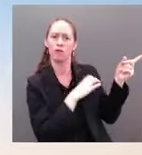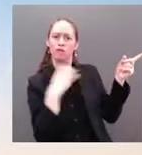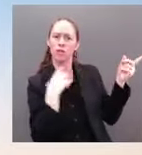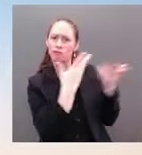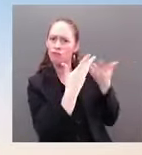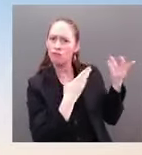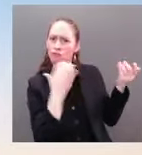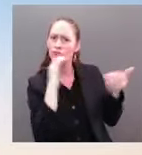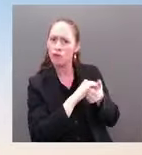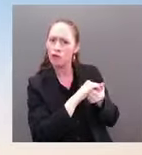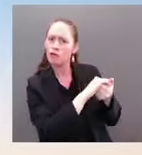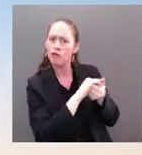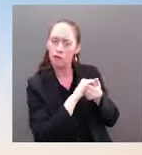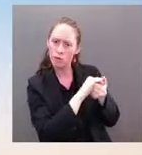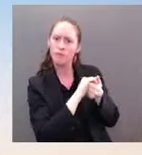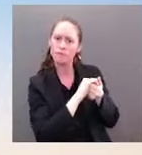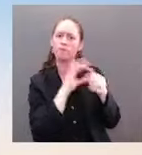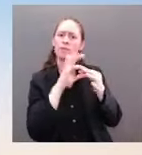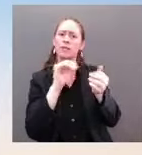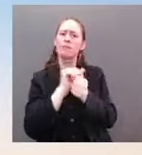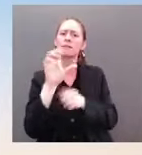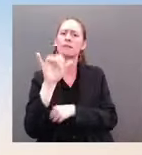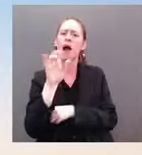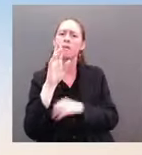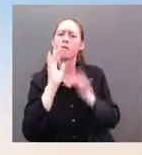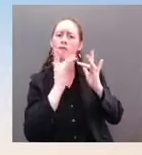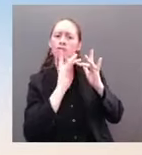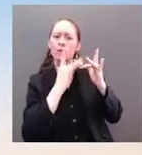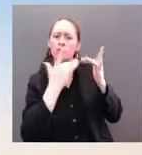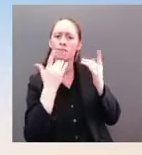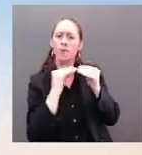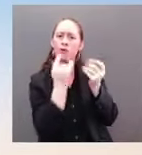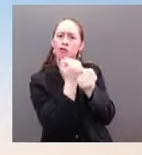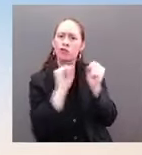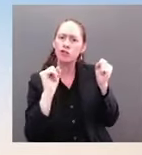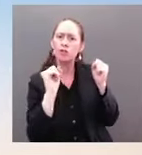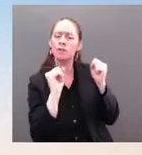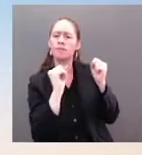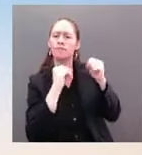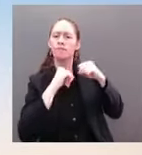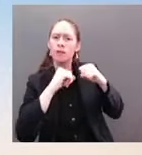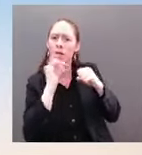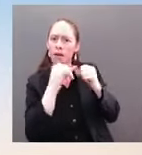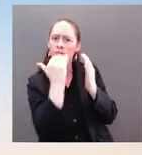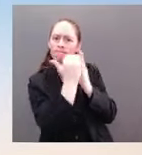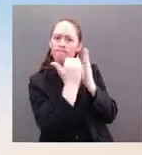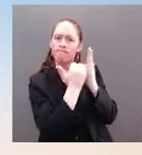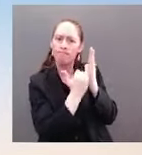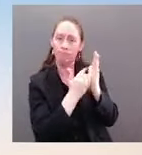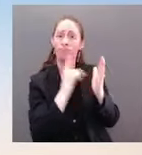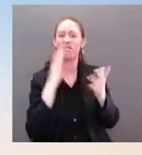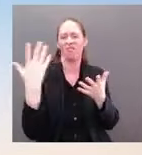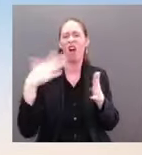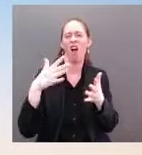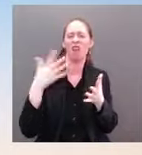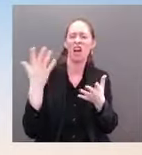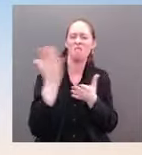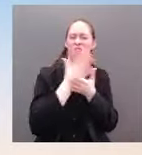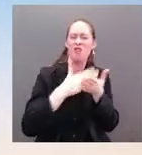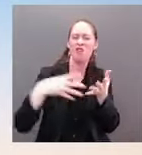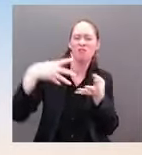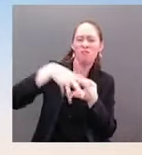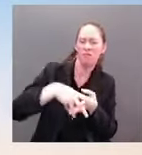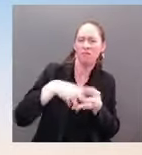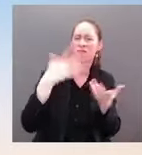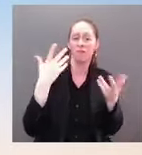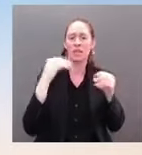bipartisan infrastructure law, and most recently for working across the aisle to require companies to report cyber incidents to the